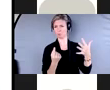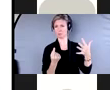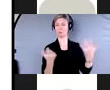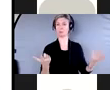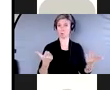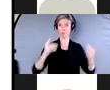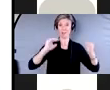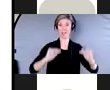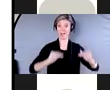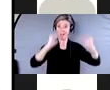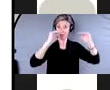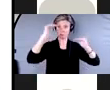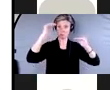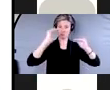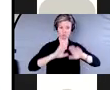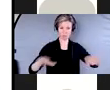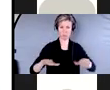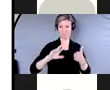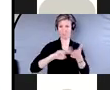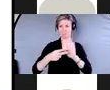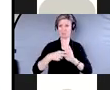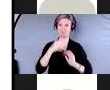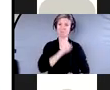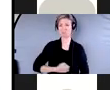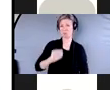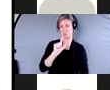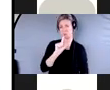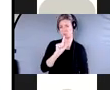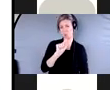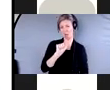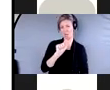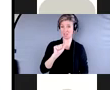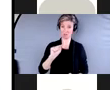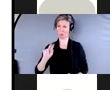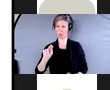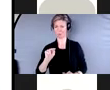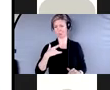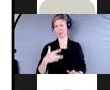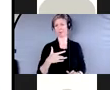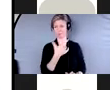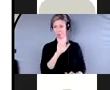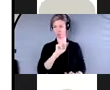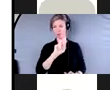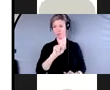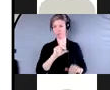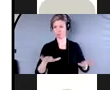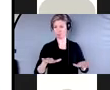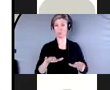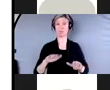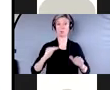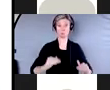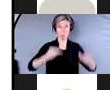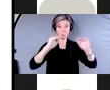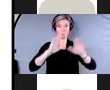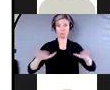adult child, we're not talking about maybe someone in their 20s, that might be the grandchild, adult child is in their 50s, late 50s, maybe